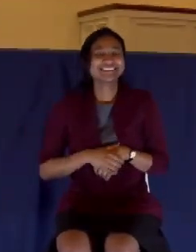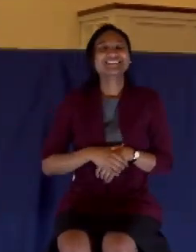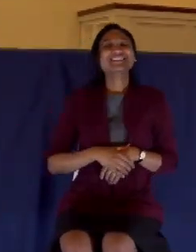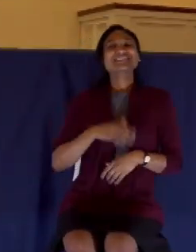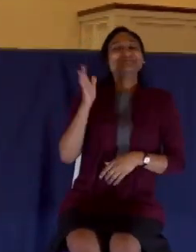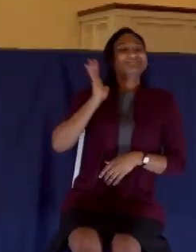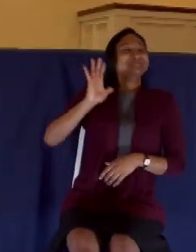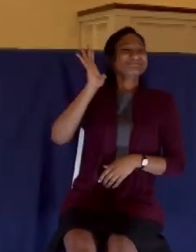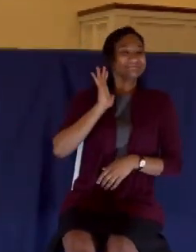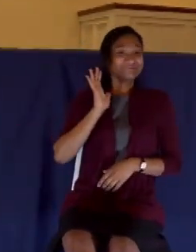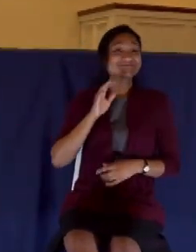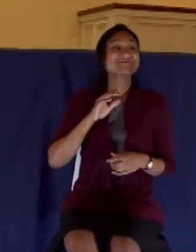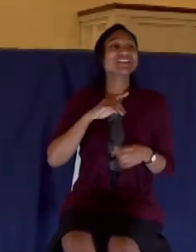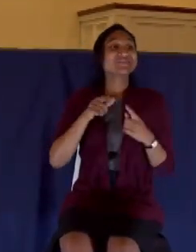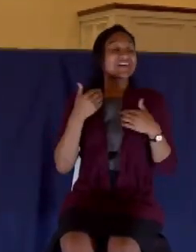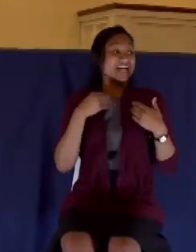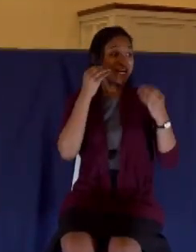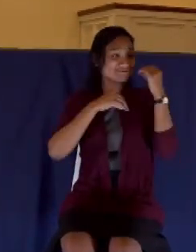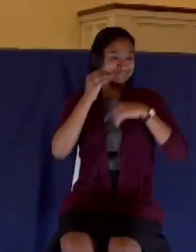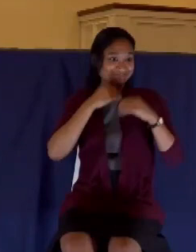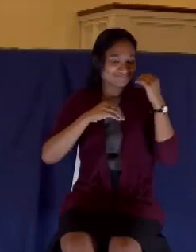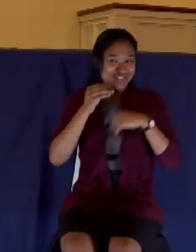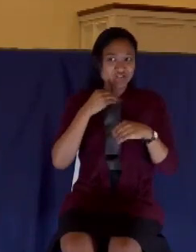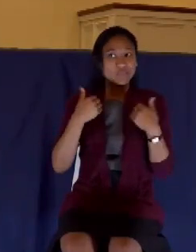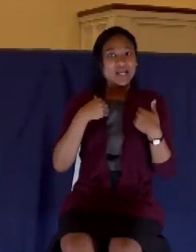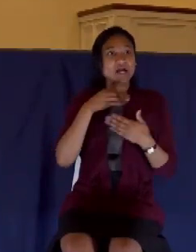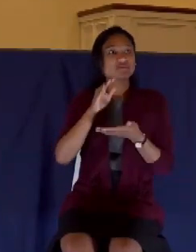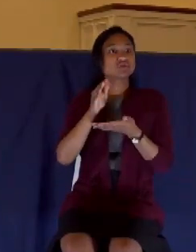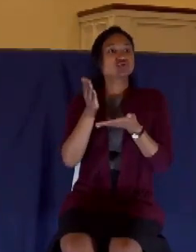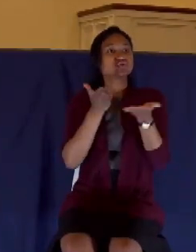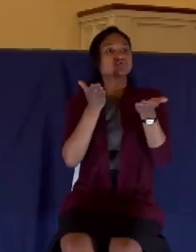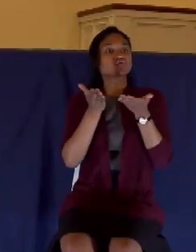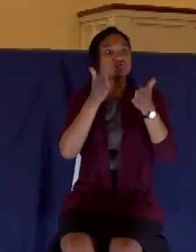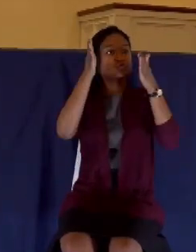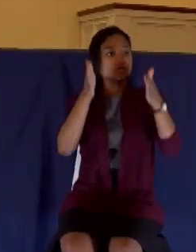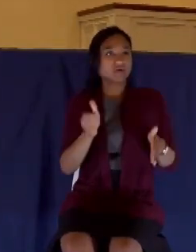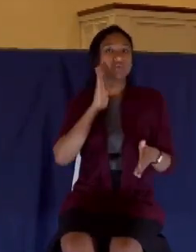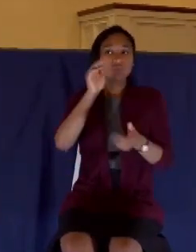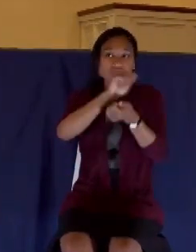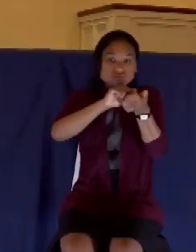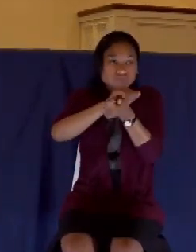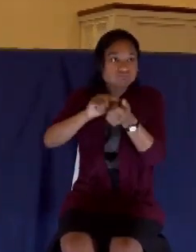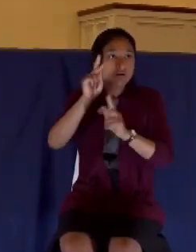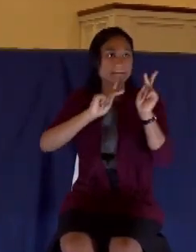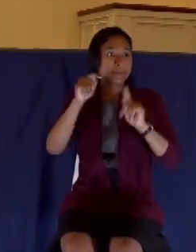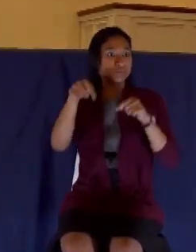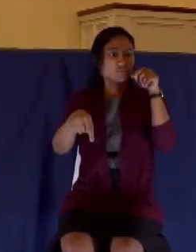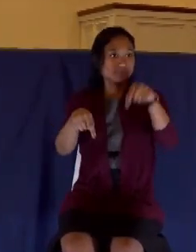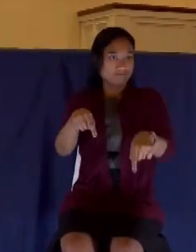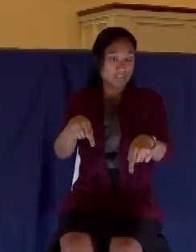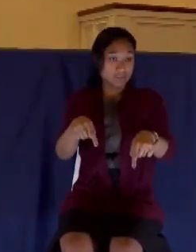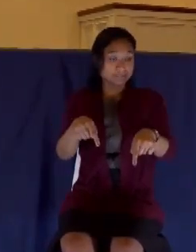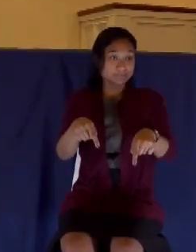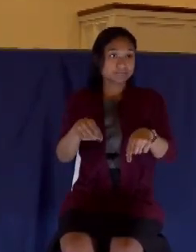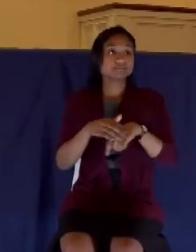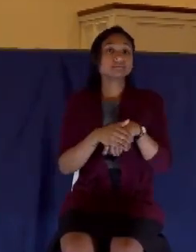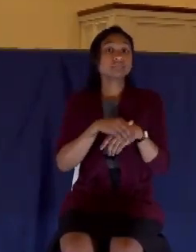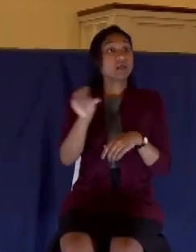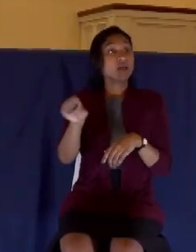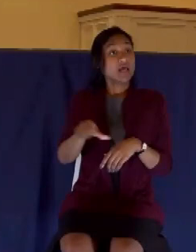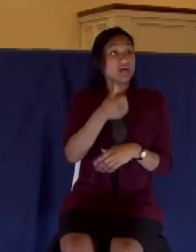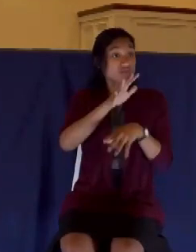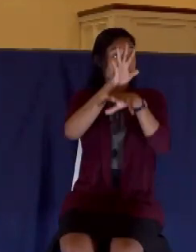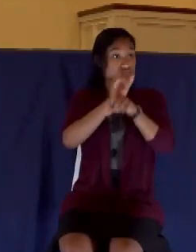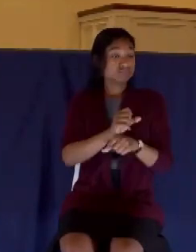invited to a dinner party, there would always be a servant there that would wash the feet of the guests when they came in. And also, another custom